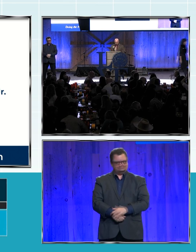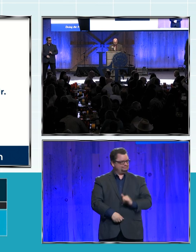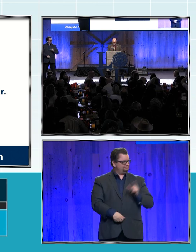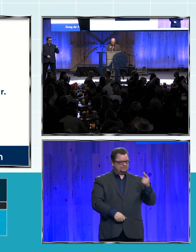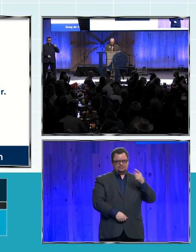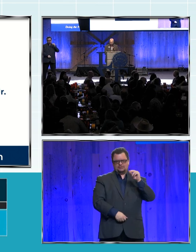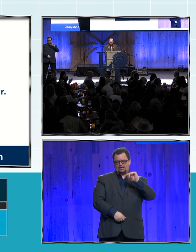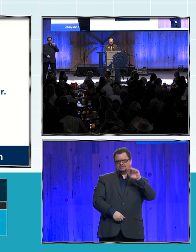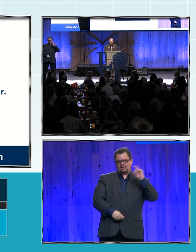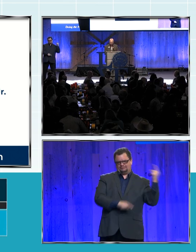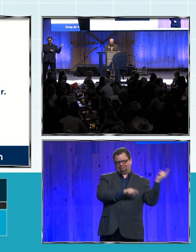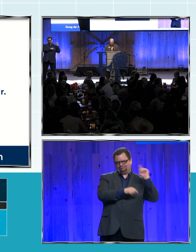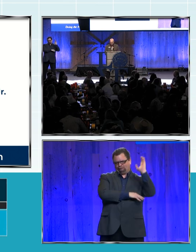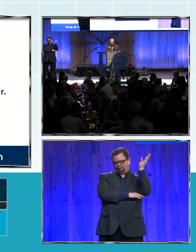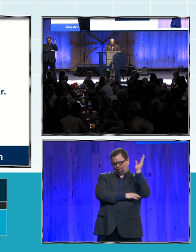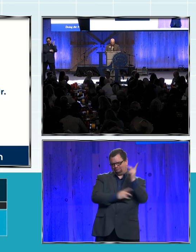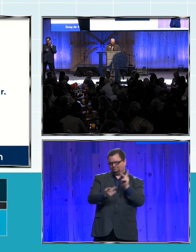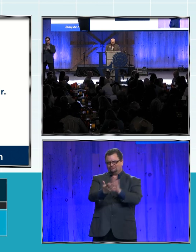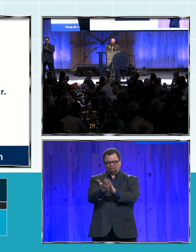Lohinos Gonzalez